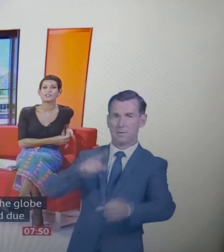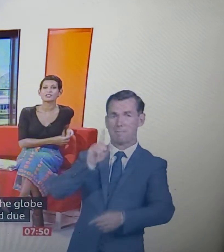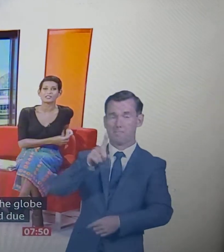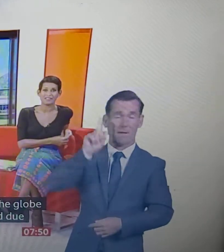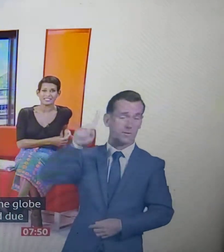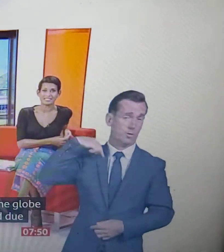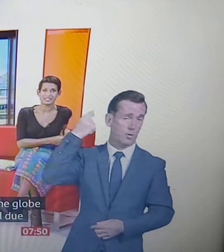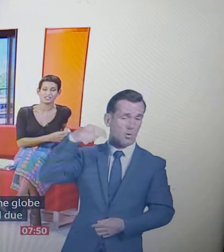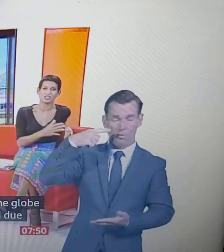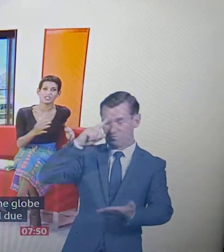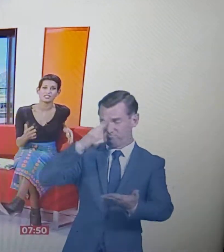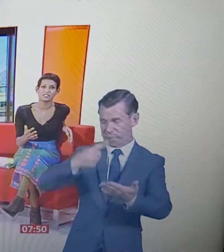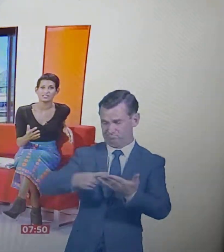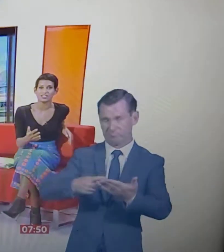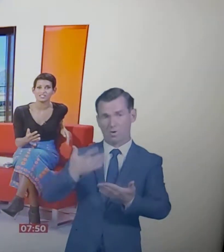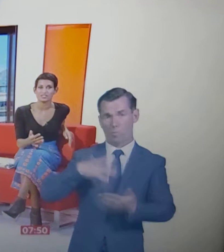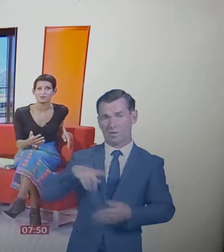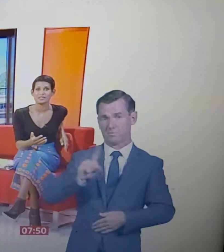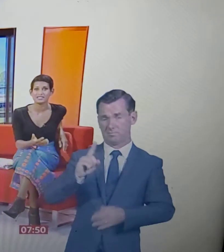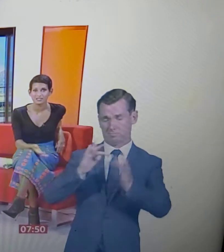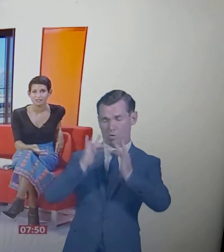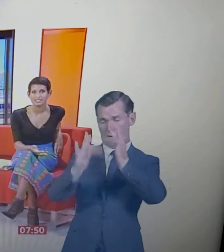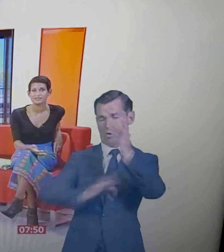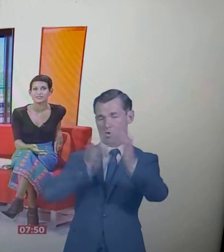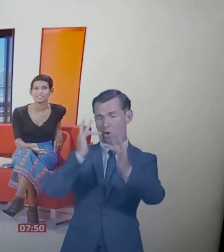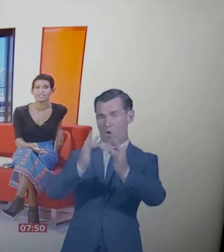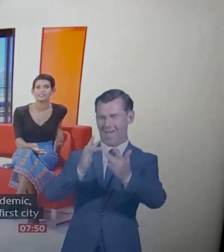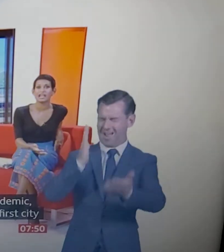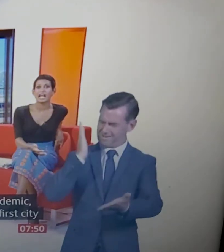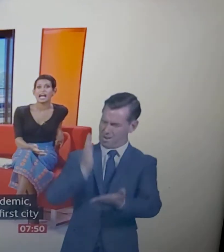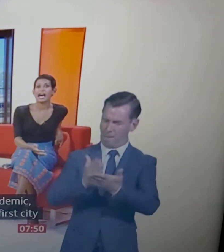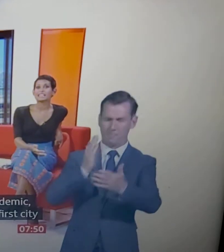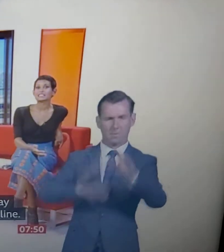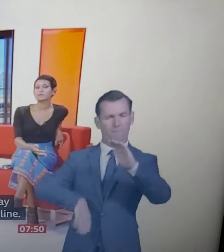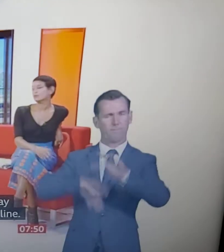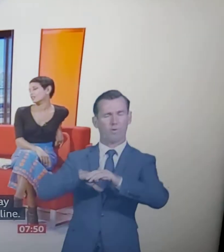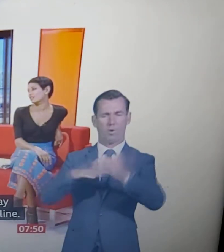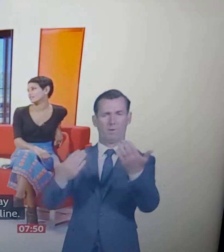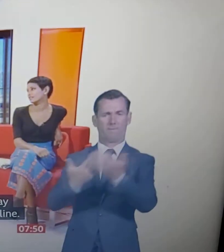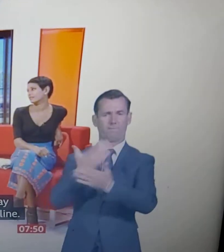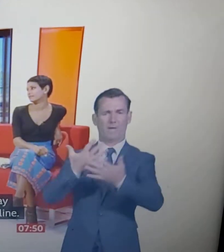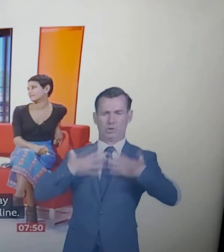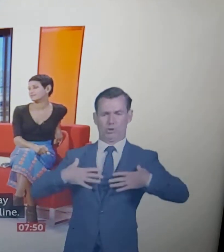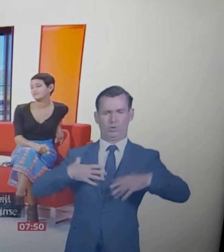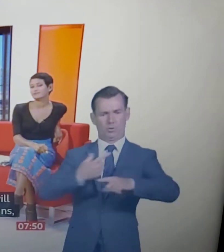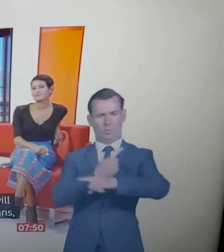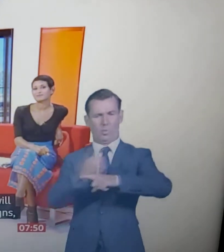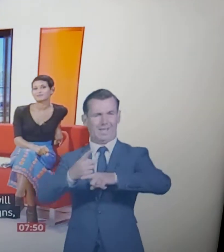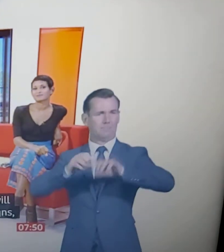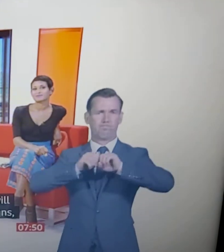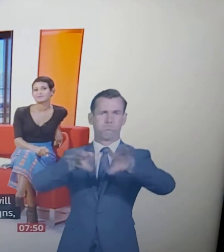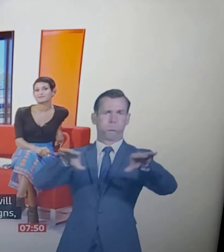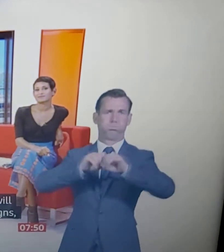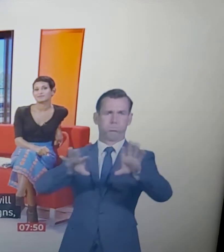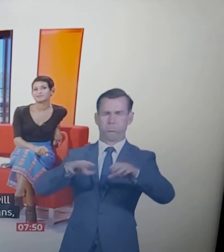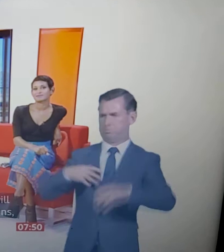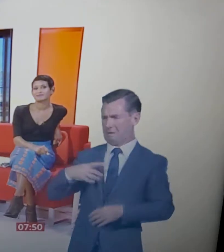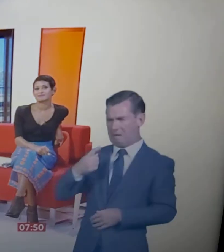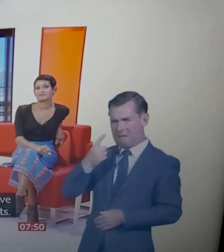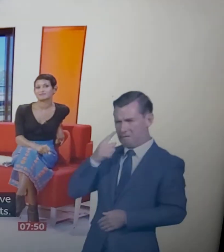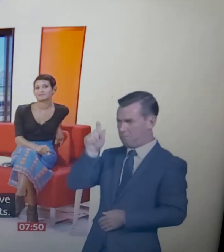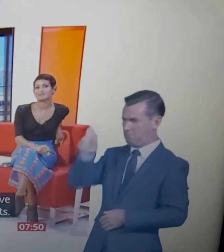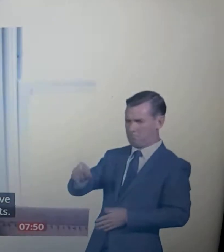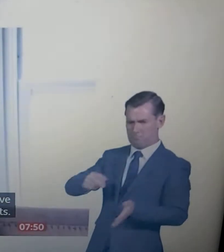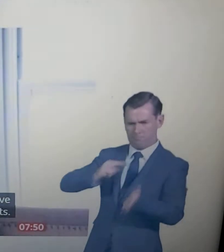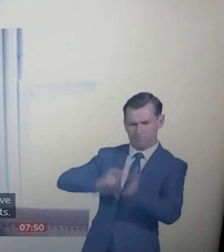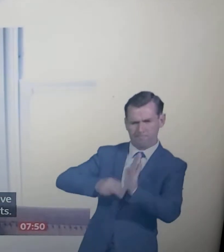It's going to be a virtual event, it's going to showcase new designs as well as interactive videos and podcasts. Yeah, we're joined now by one of the organisers, Caroline